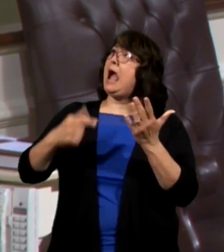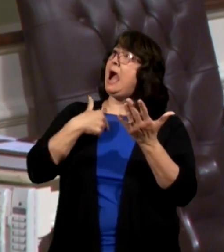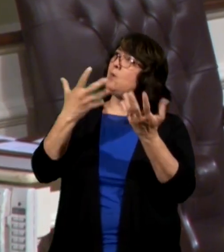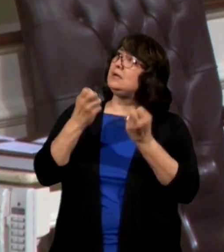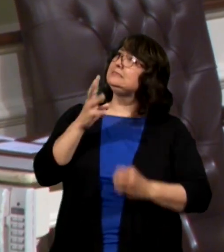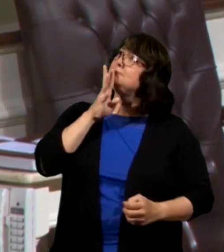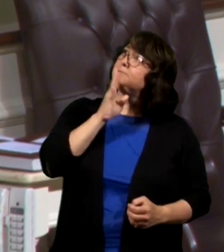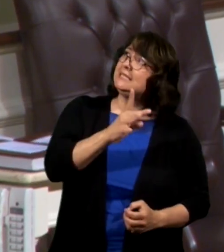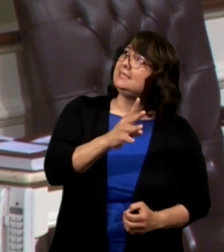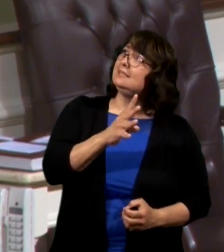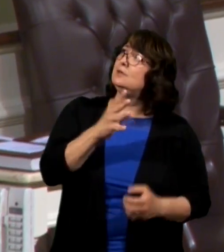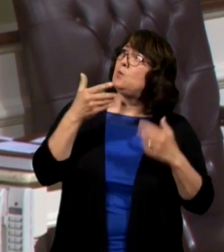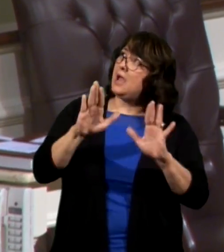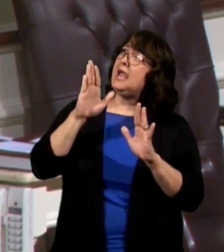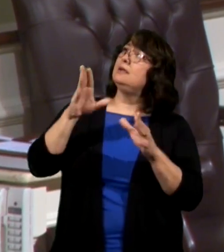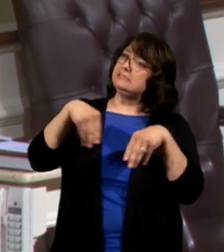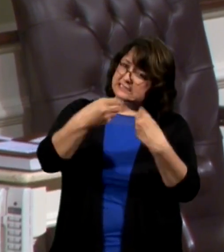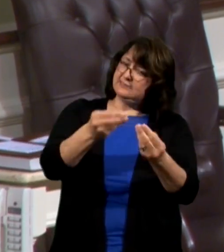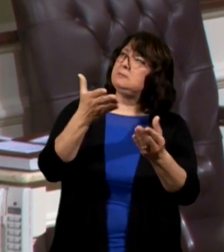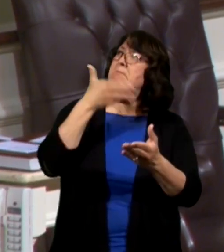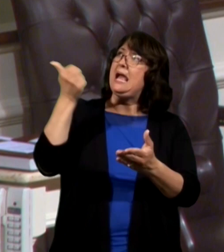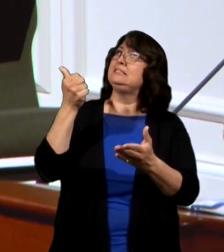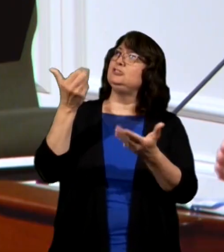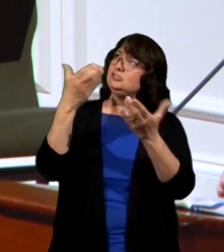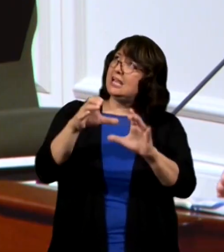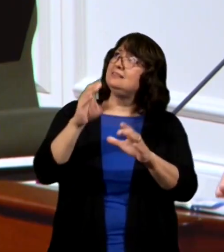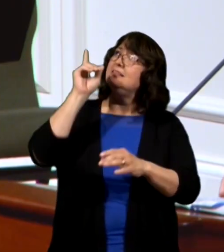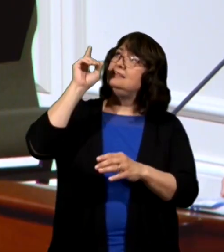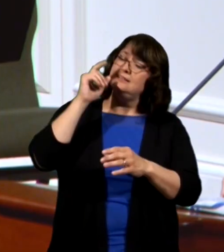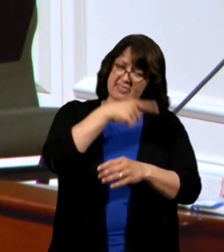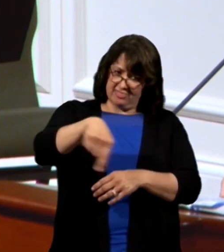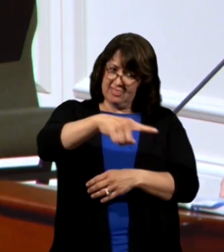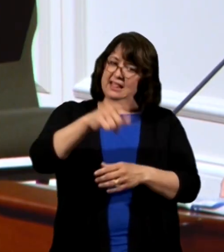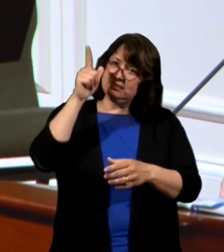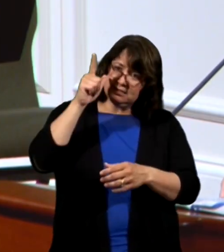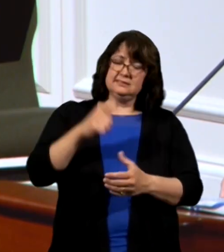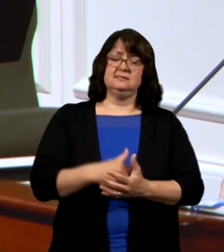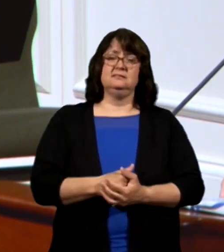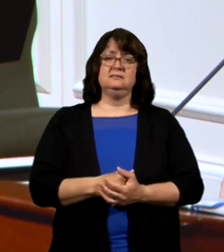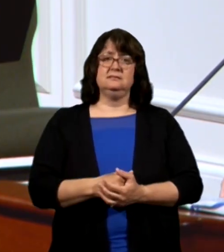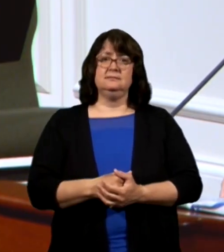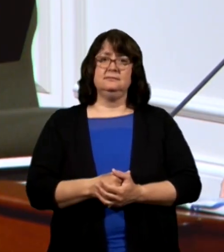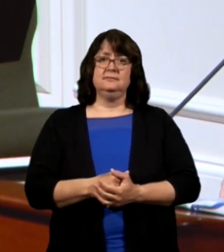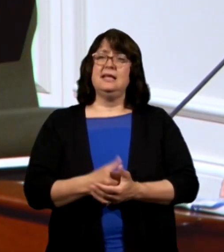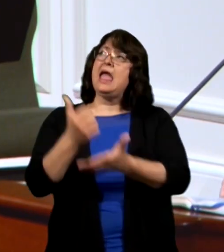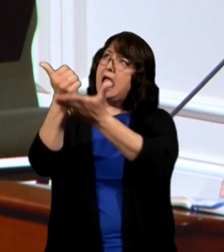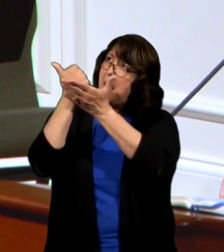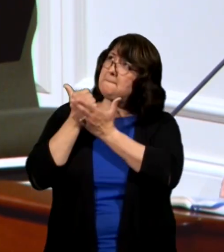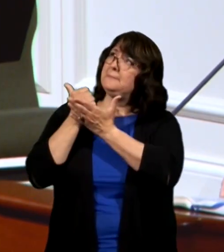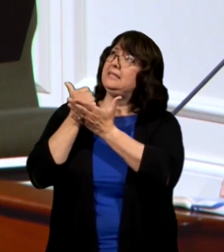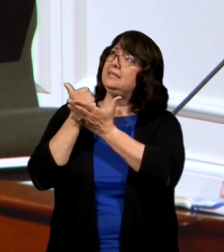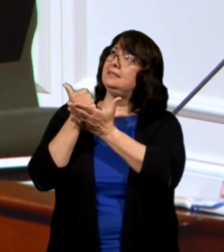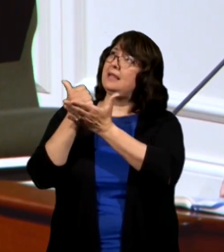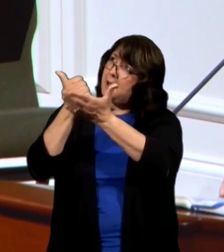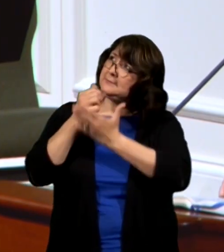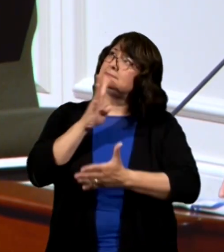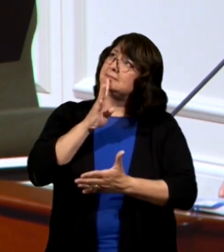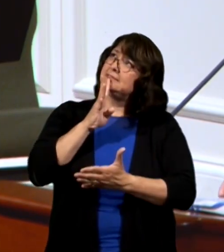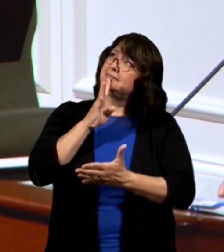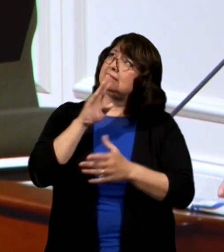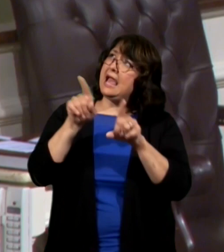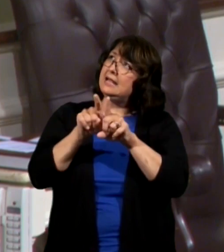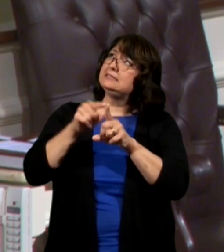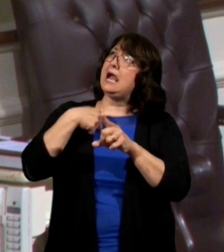speak in a way that would give it the best chance that they listen help me help me speak